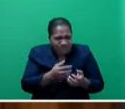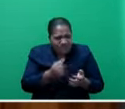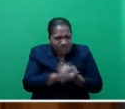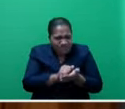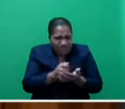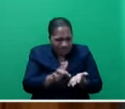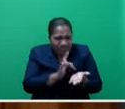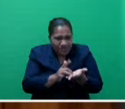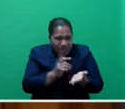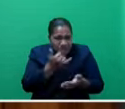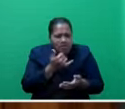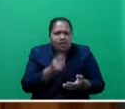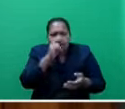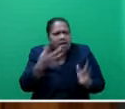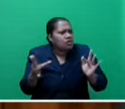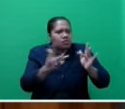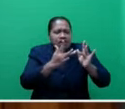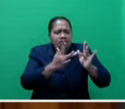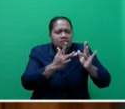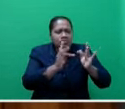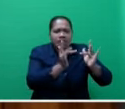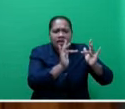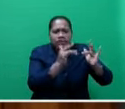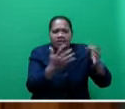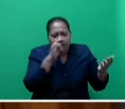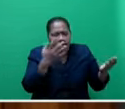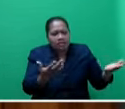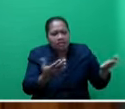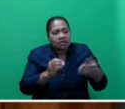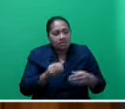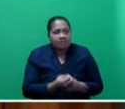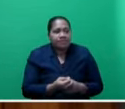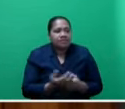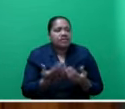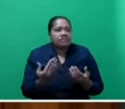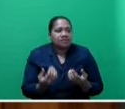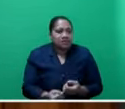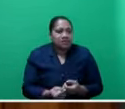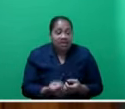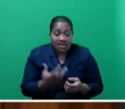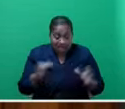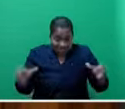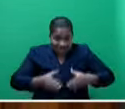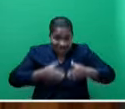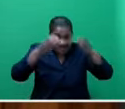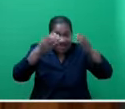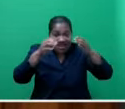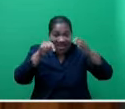proposed tower-sharing arrangement with a consistent power supply will certainly complement this type of technology.